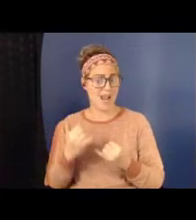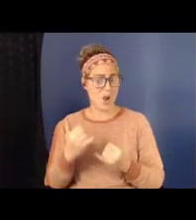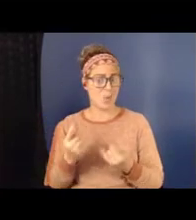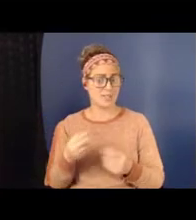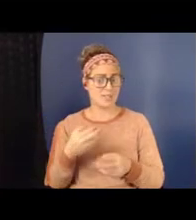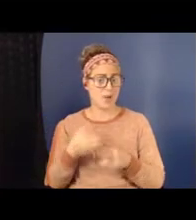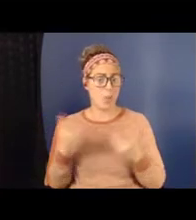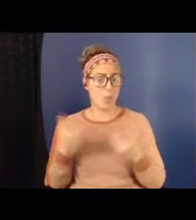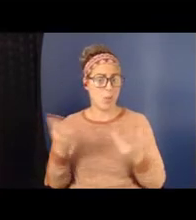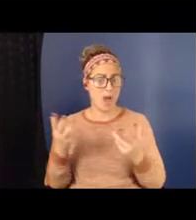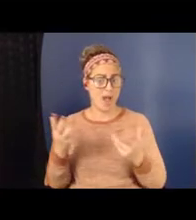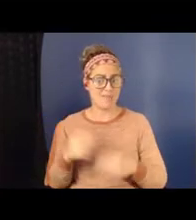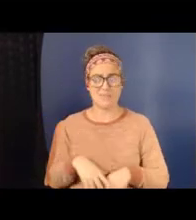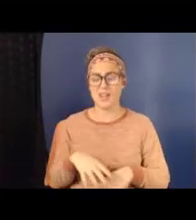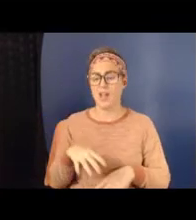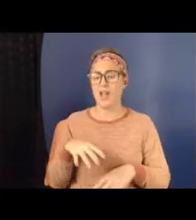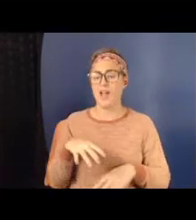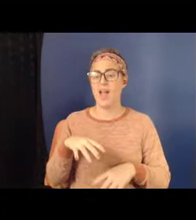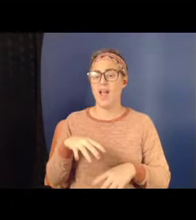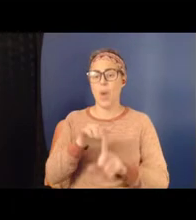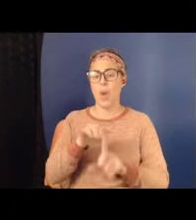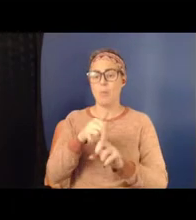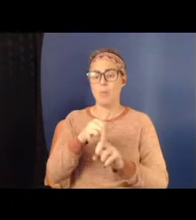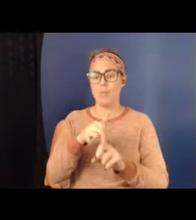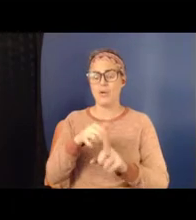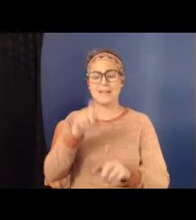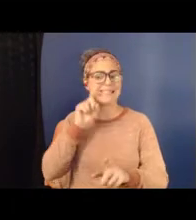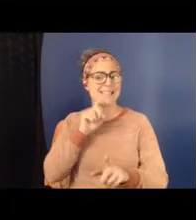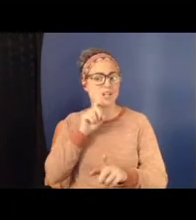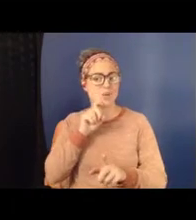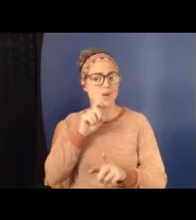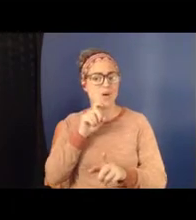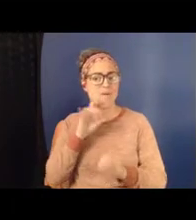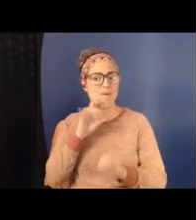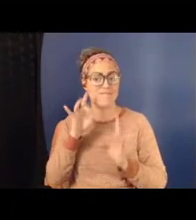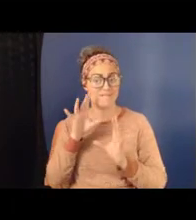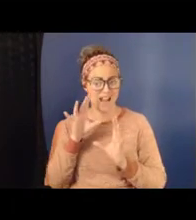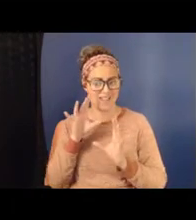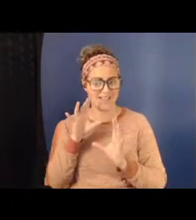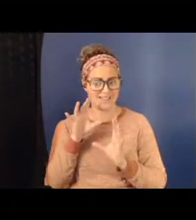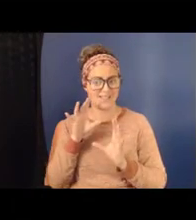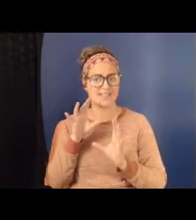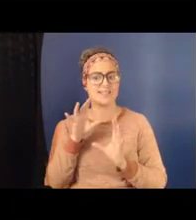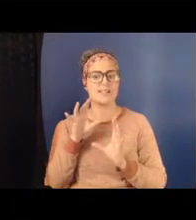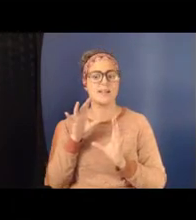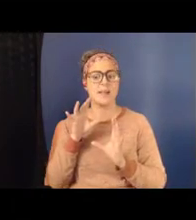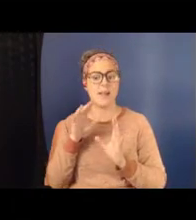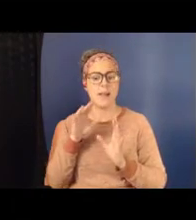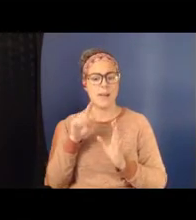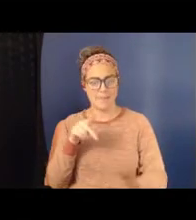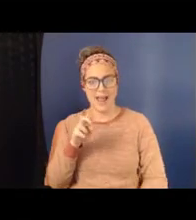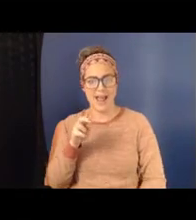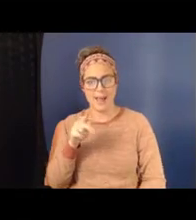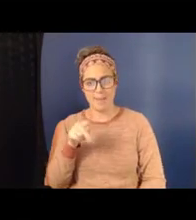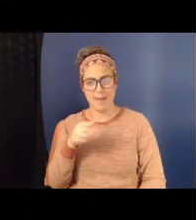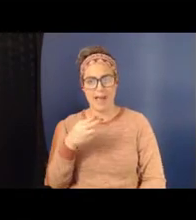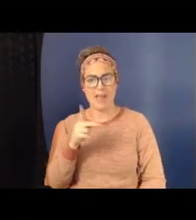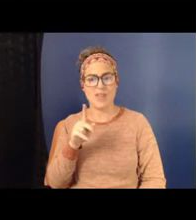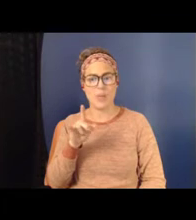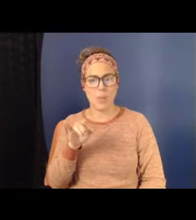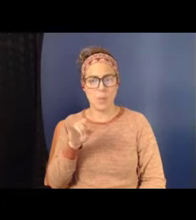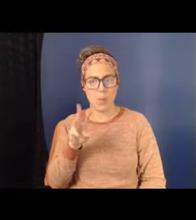the bully sexual violence pathway. It was in the early 90s, actually, when